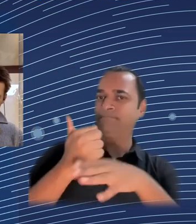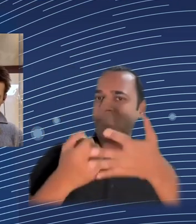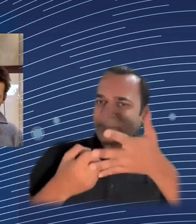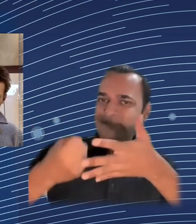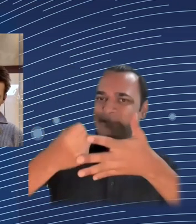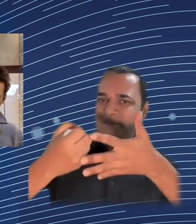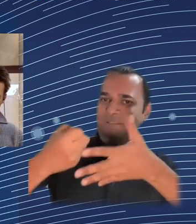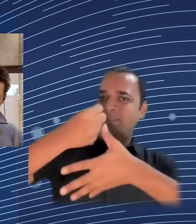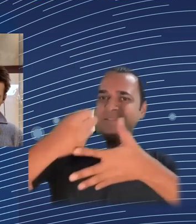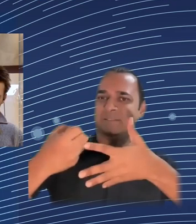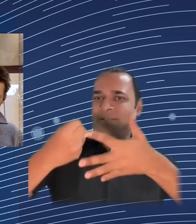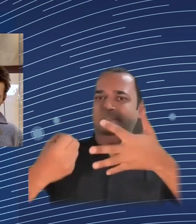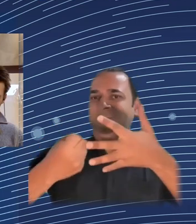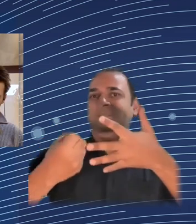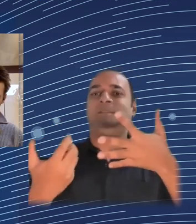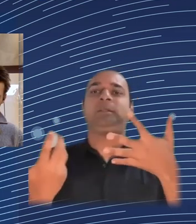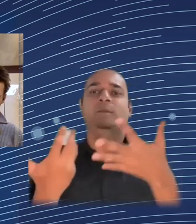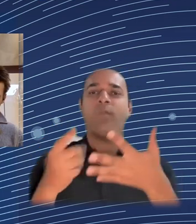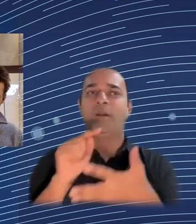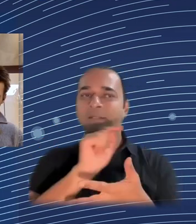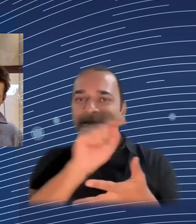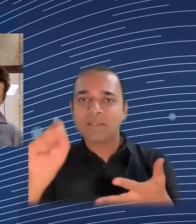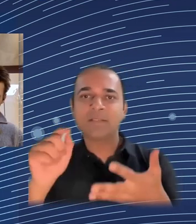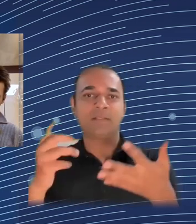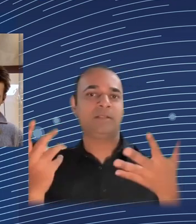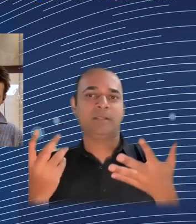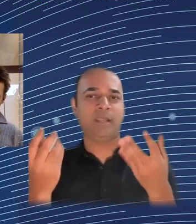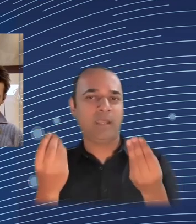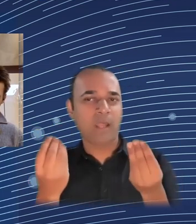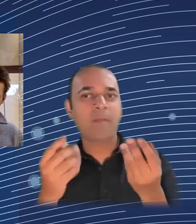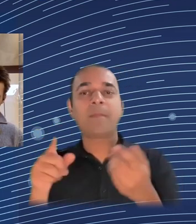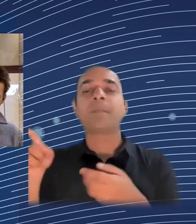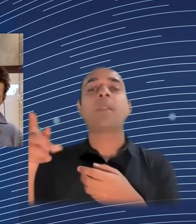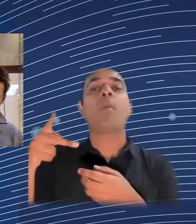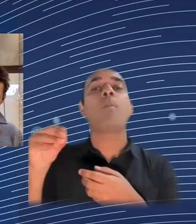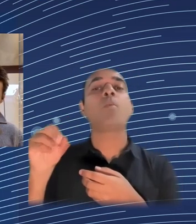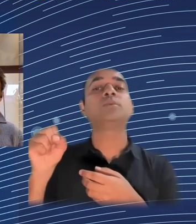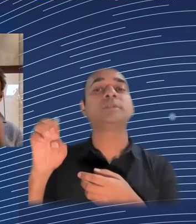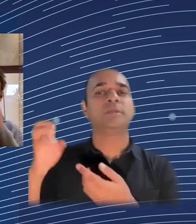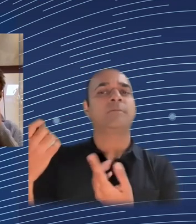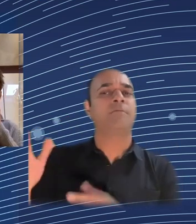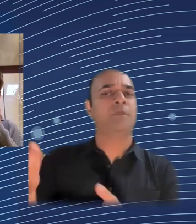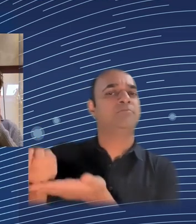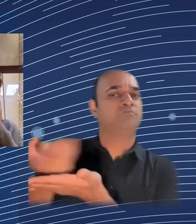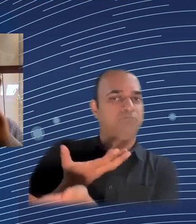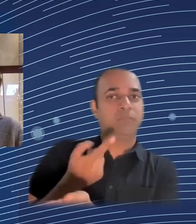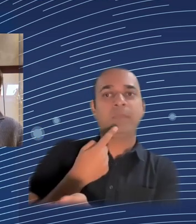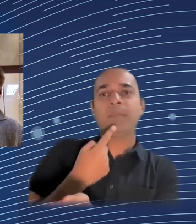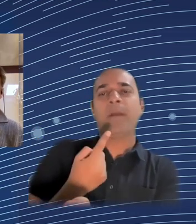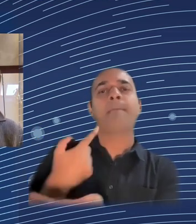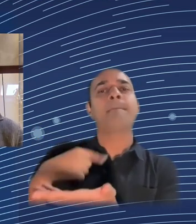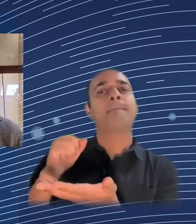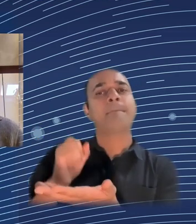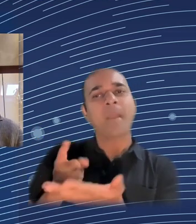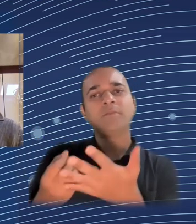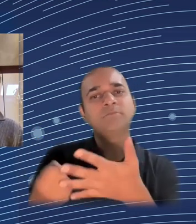75% of Cohesion Funding goes to infrastructural projects. However, know, based on various studies, that a Euro spent